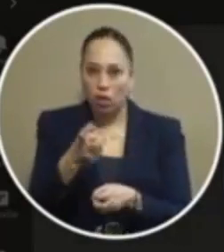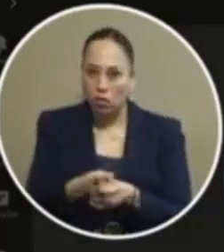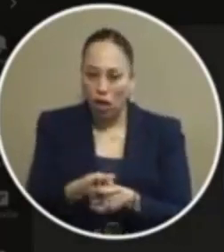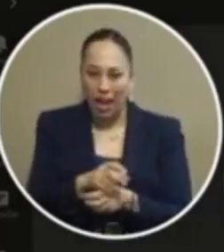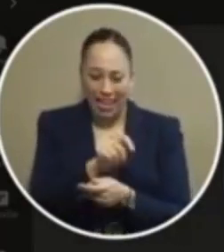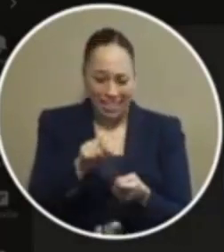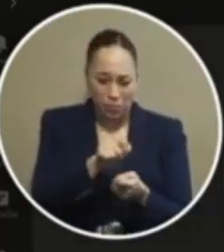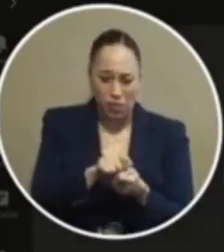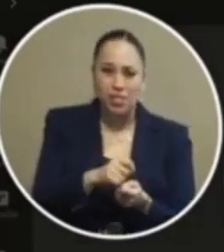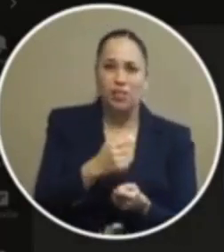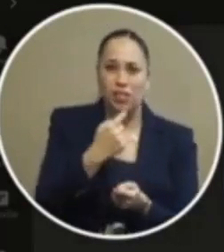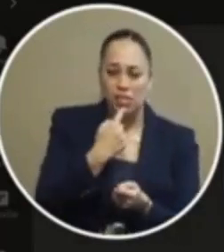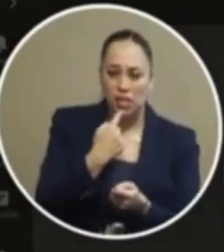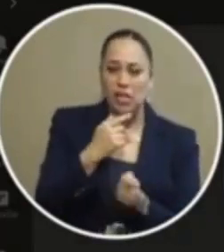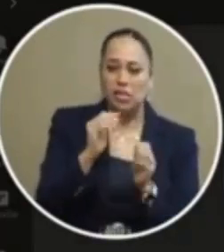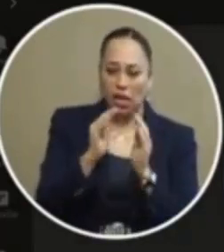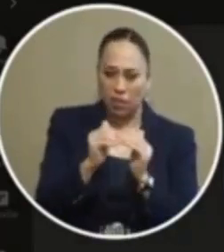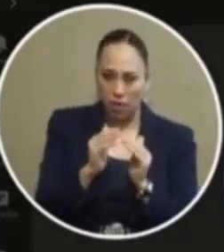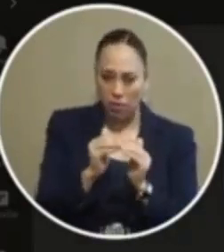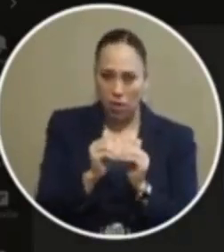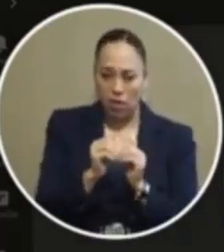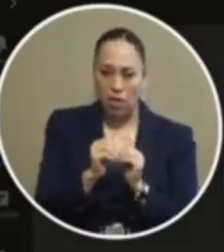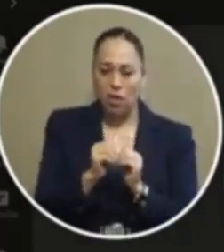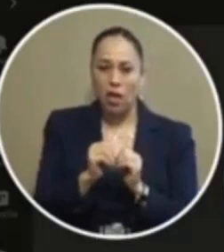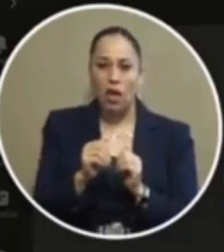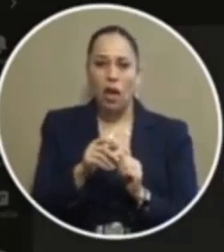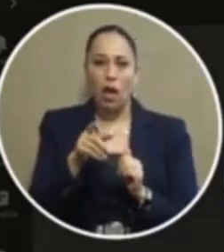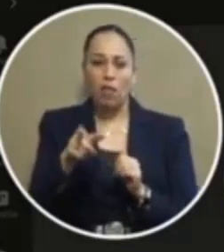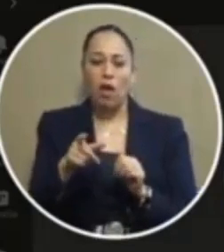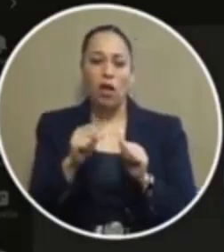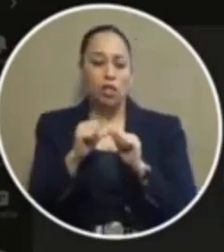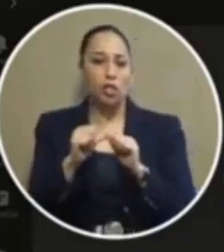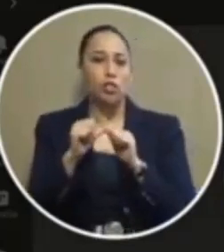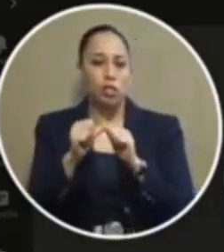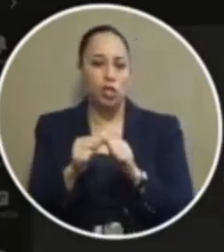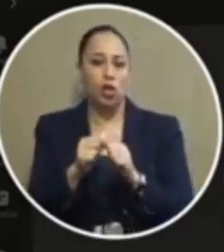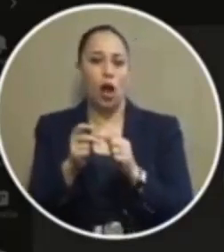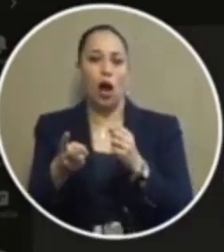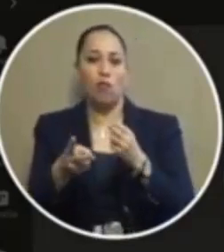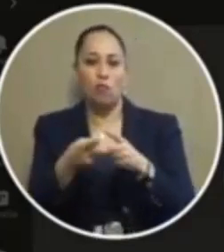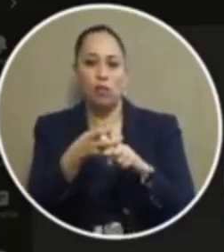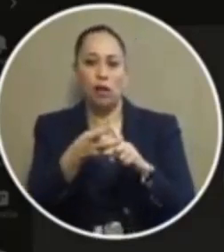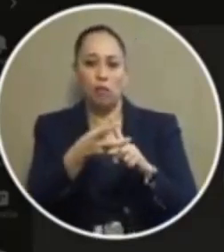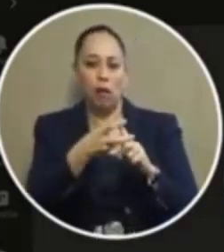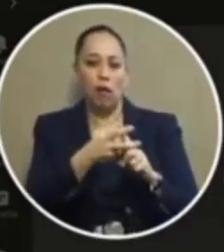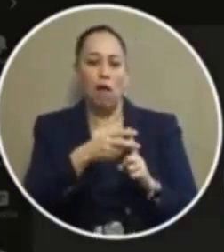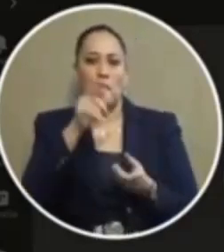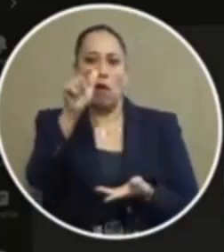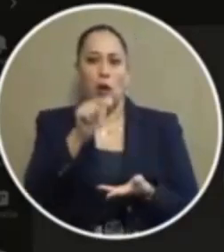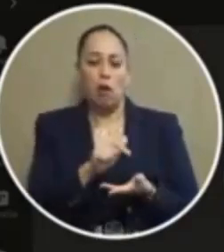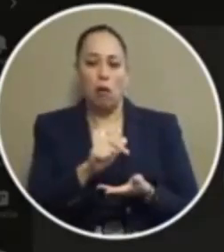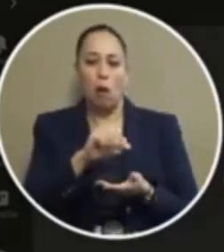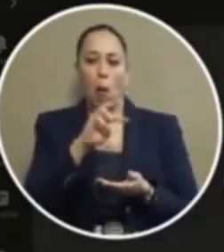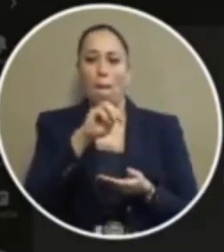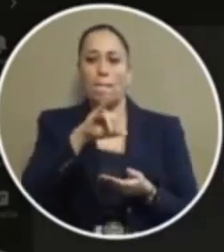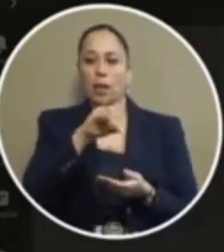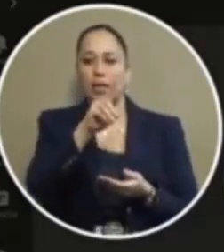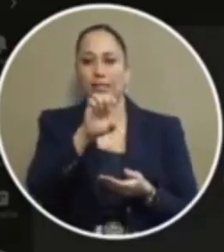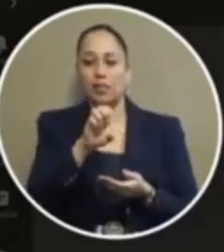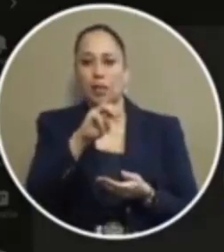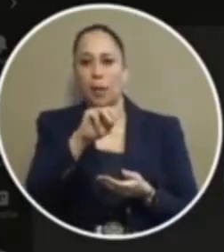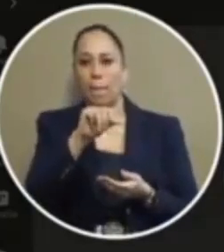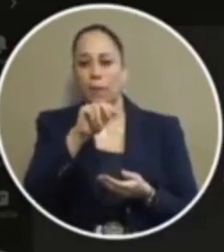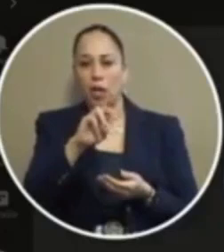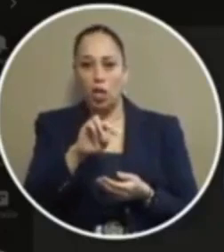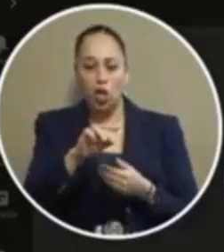specifically said at a meeting that i attended that the city is continually arresting for low-level misdemeanor cases and it is putting him in